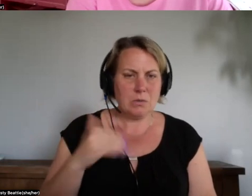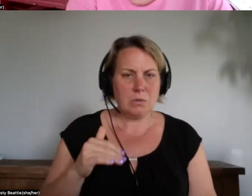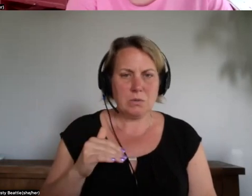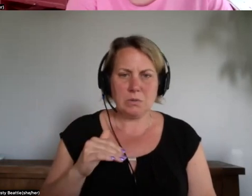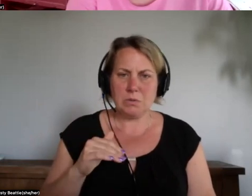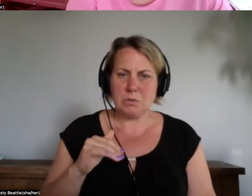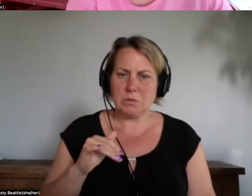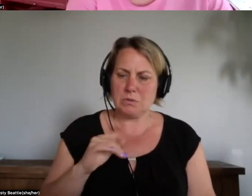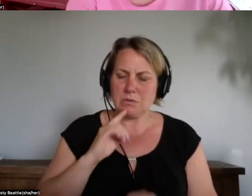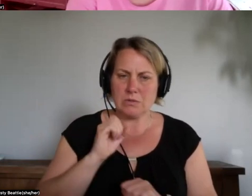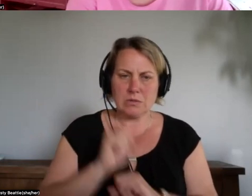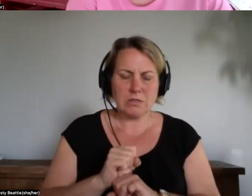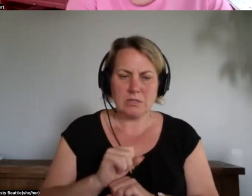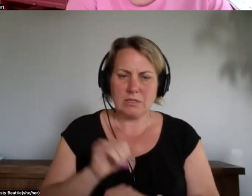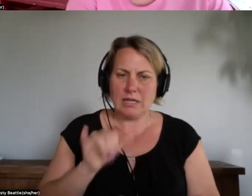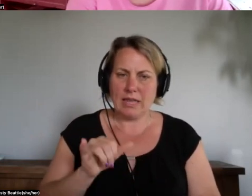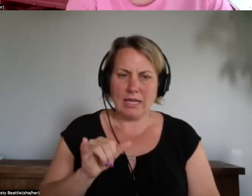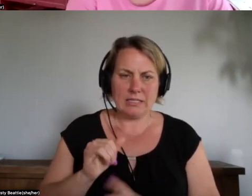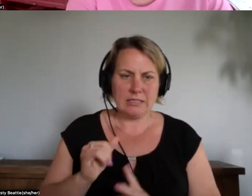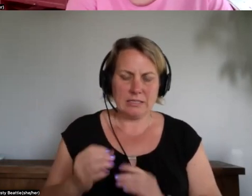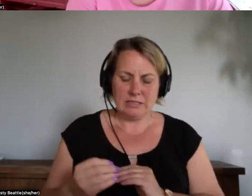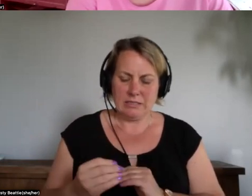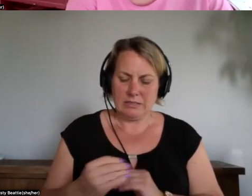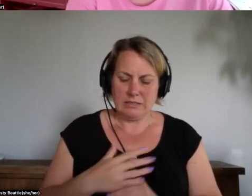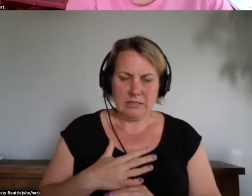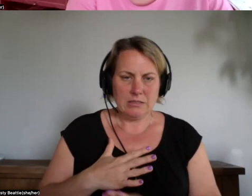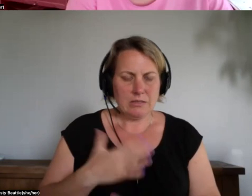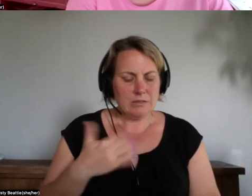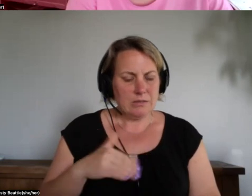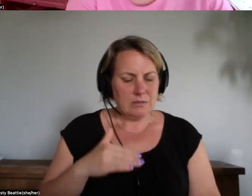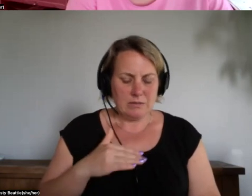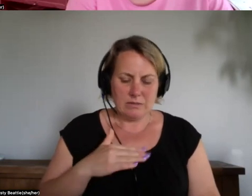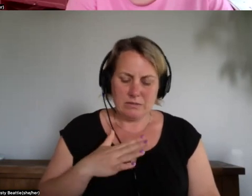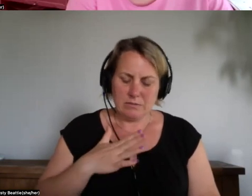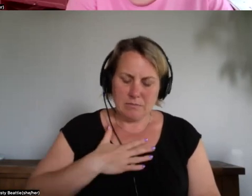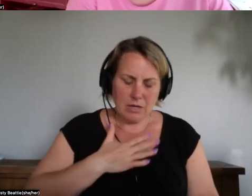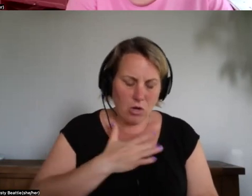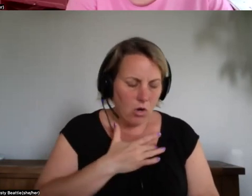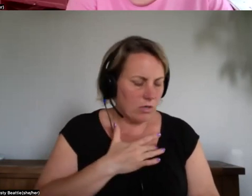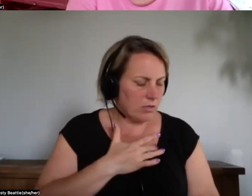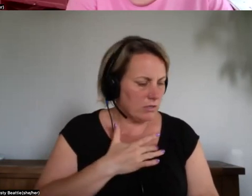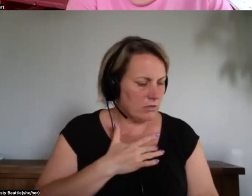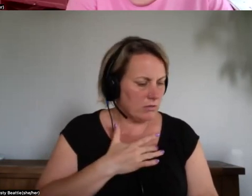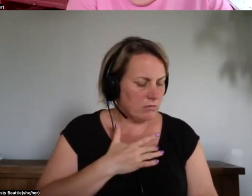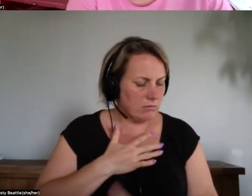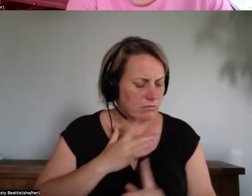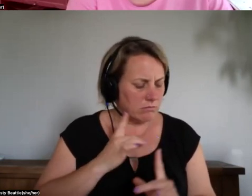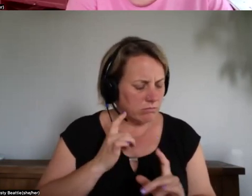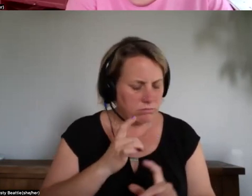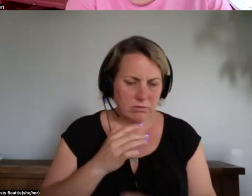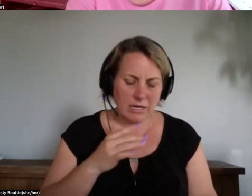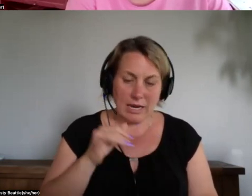right into my heart so um that's that's an incredible healing journey she's on